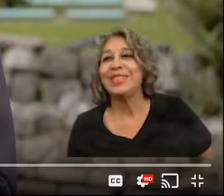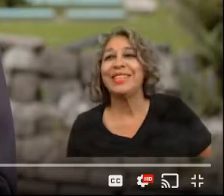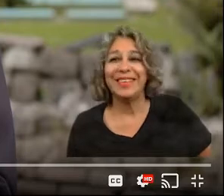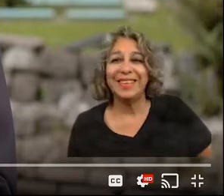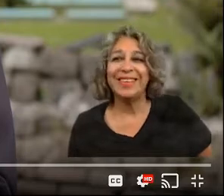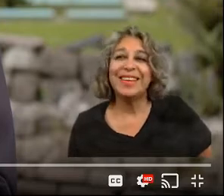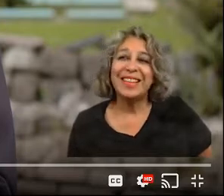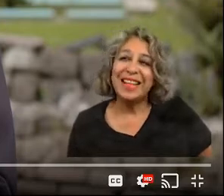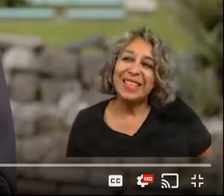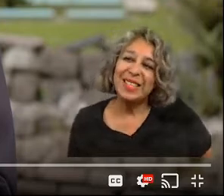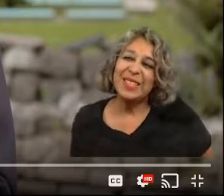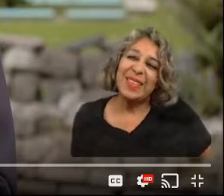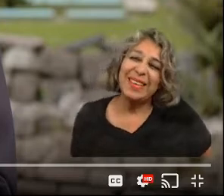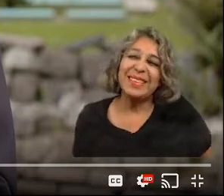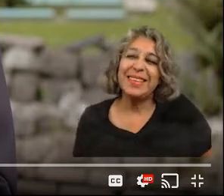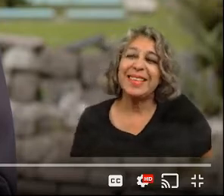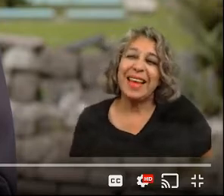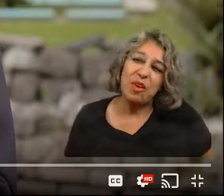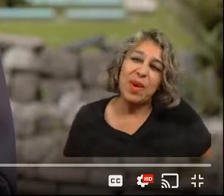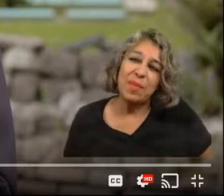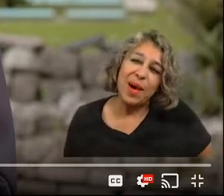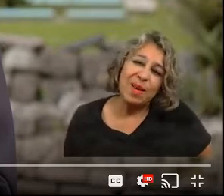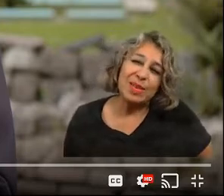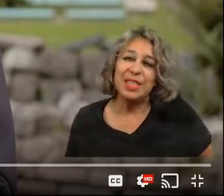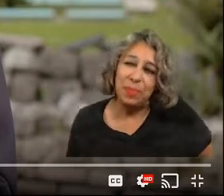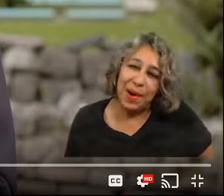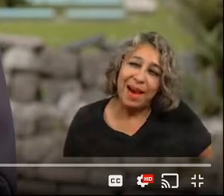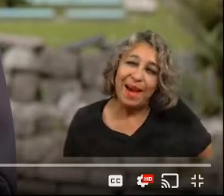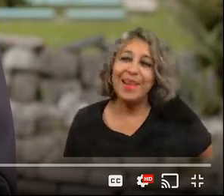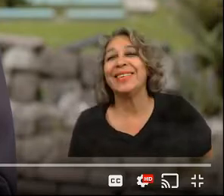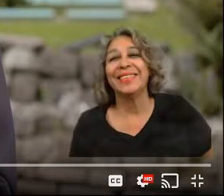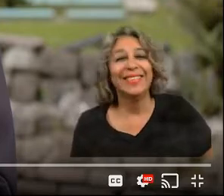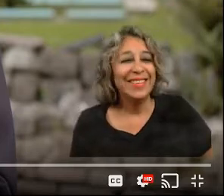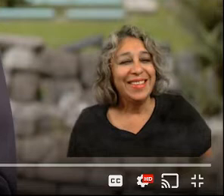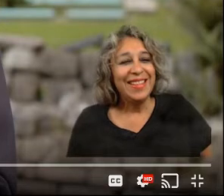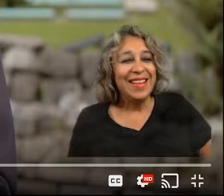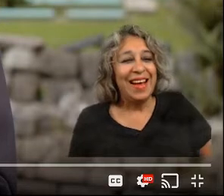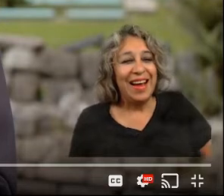boast that's his his little thing i don't want to boast but